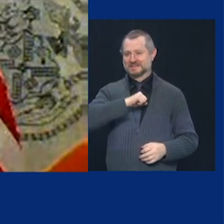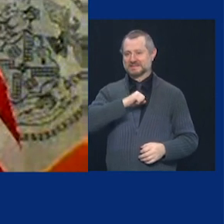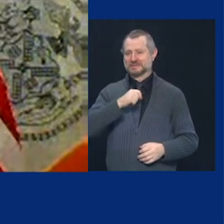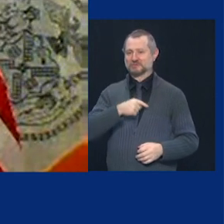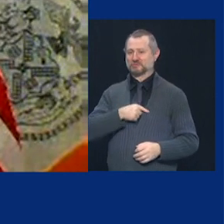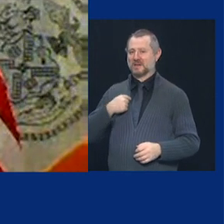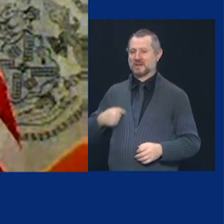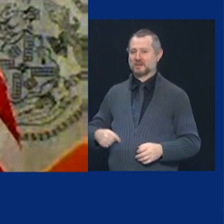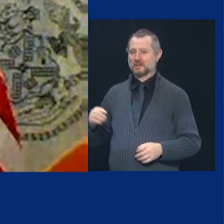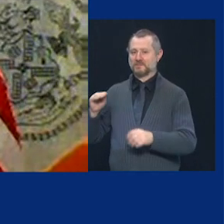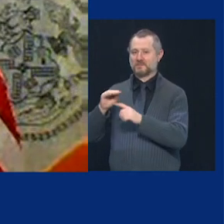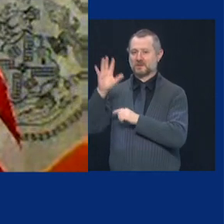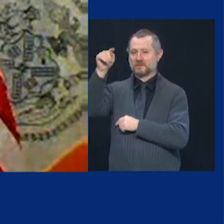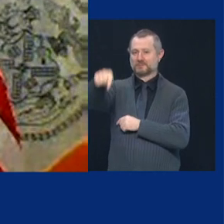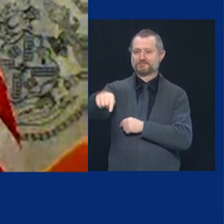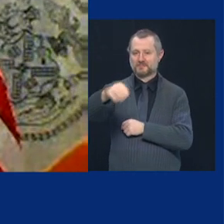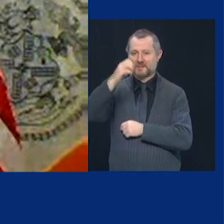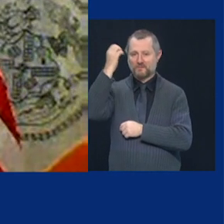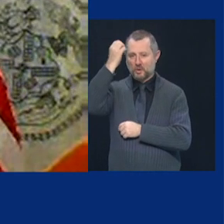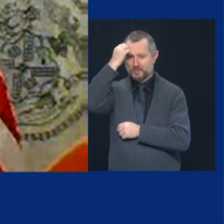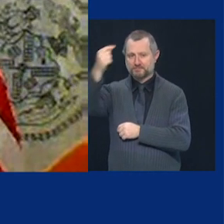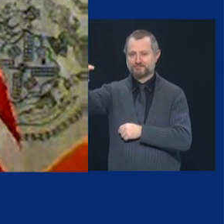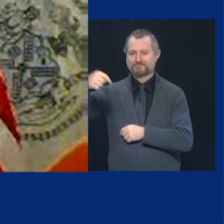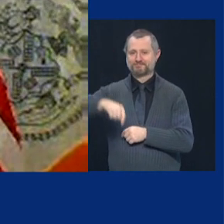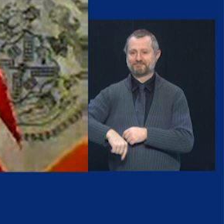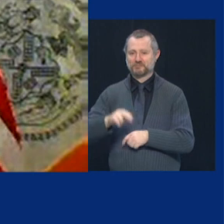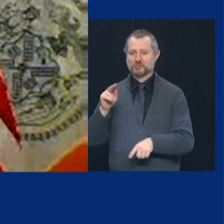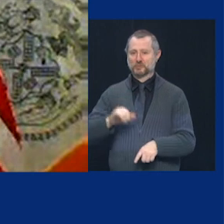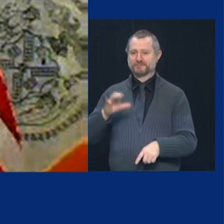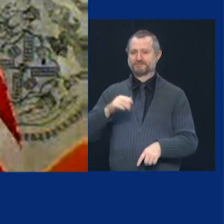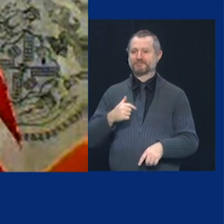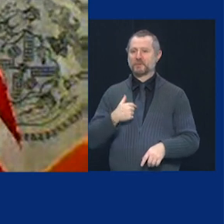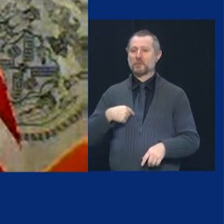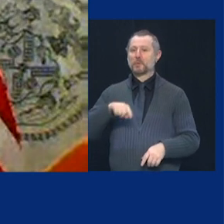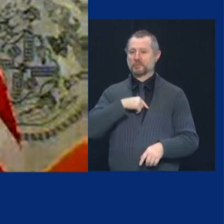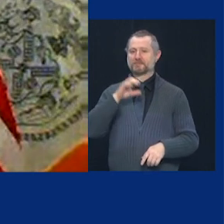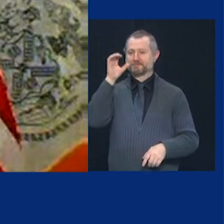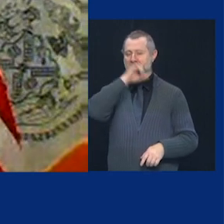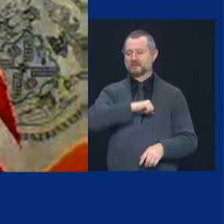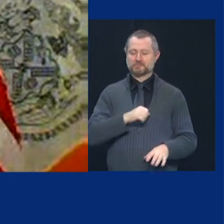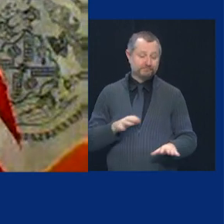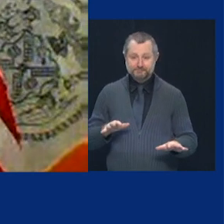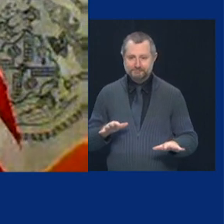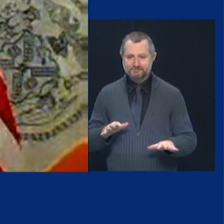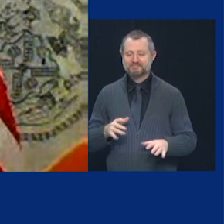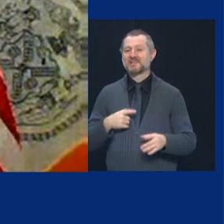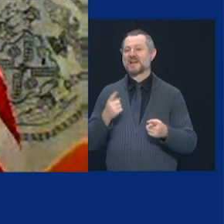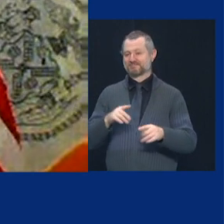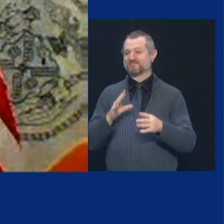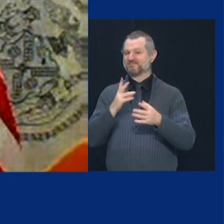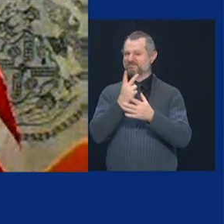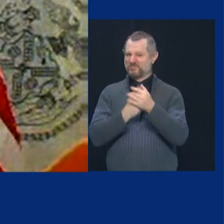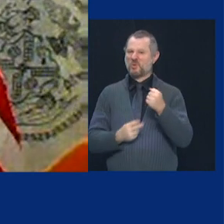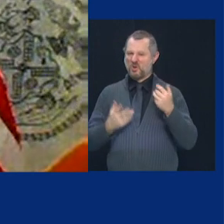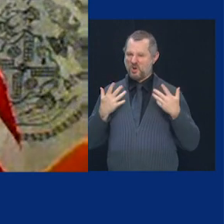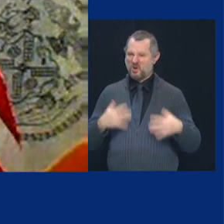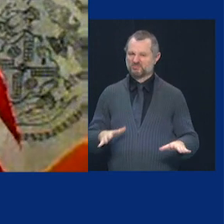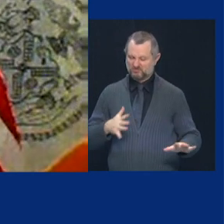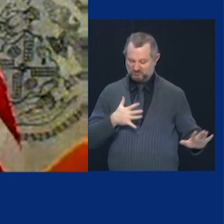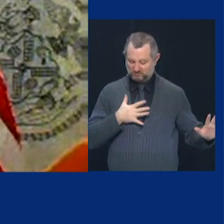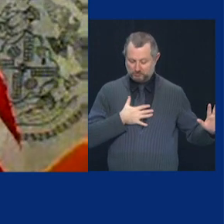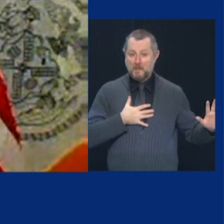we missed it that's what happened to new york city new york state they missed it okay